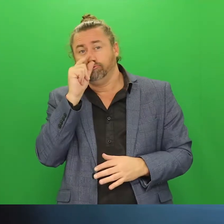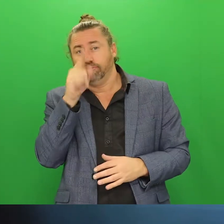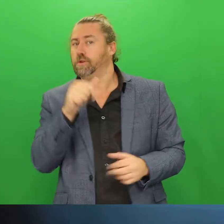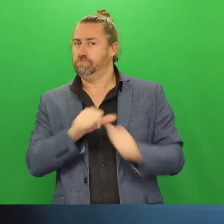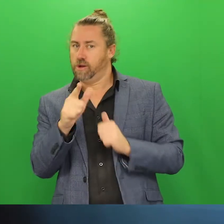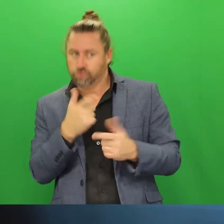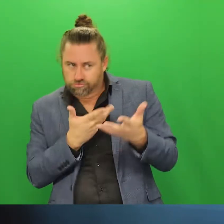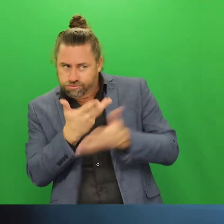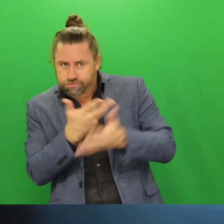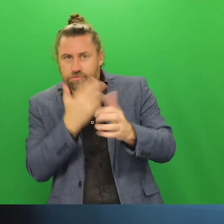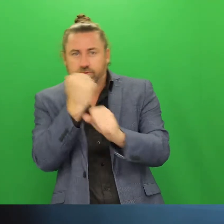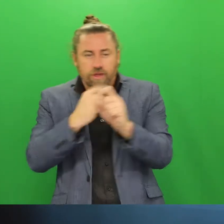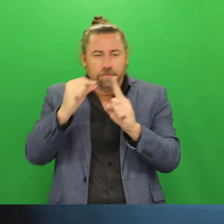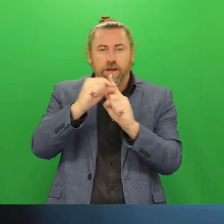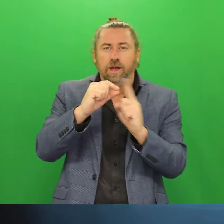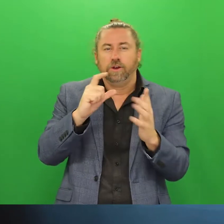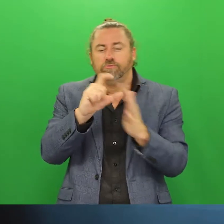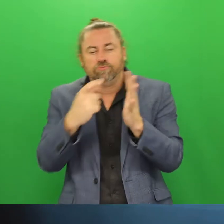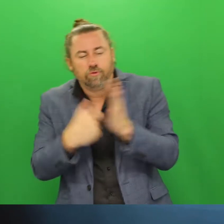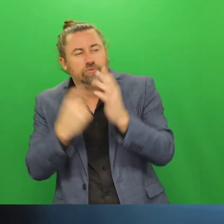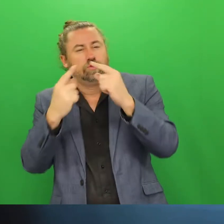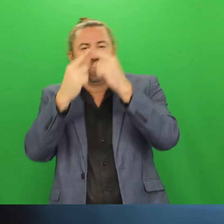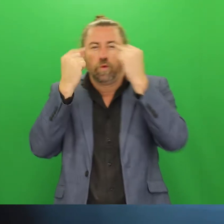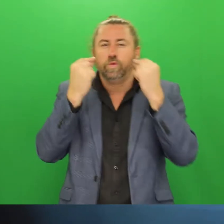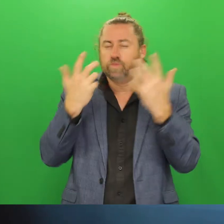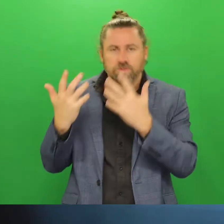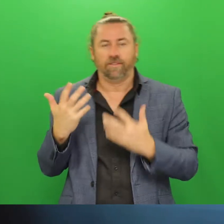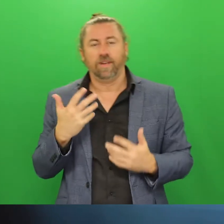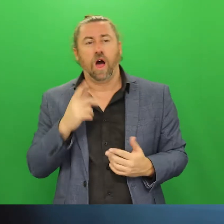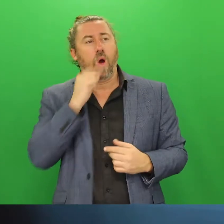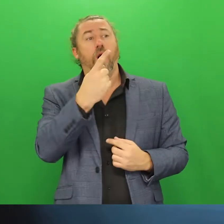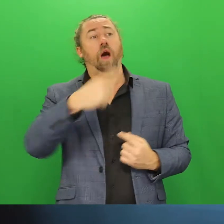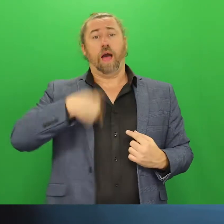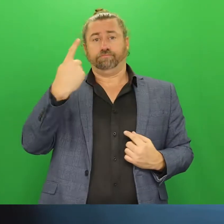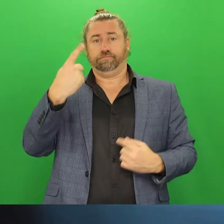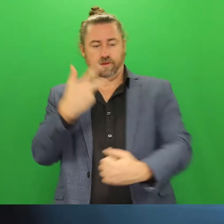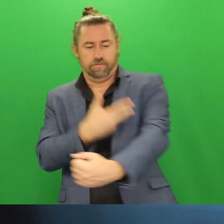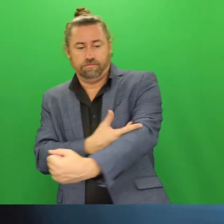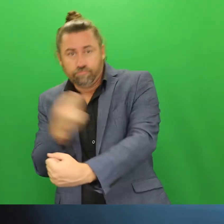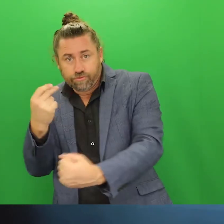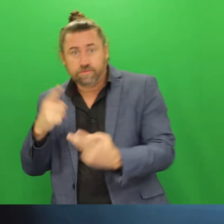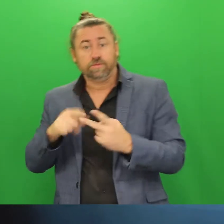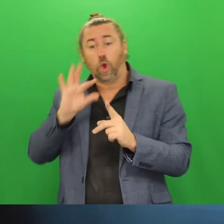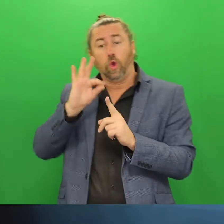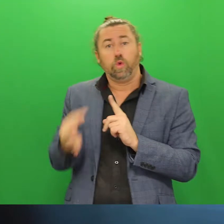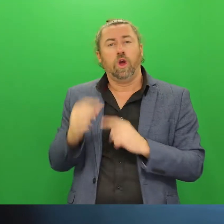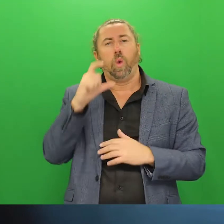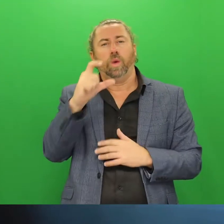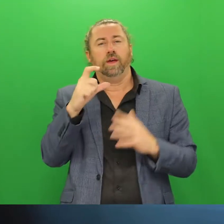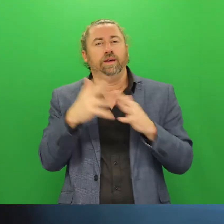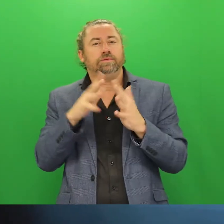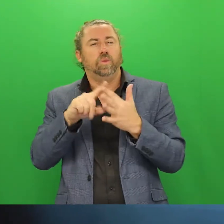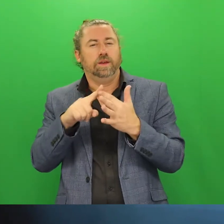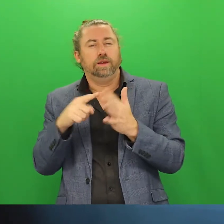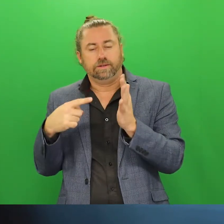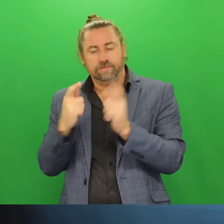to consider doing a kidney health check, which normally involves a blood test, a urine test and a blood pressure test that will